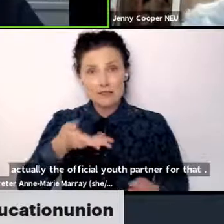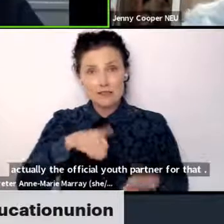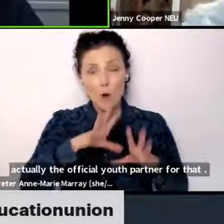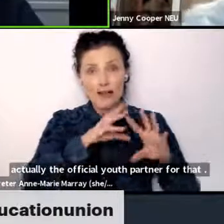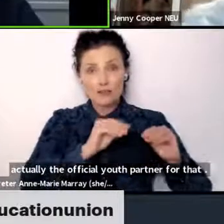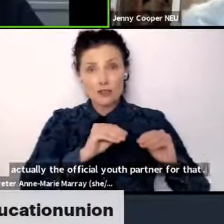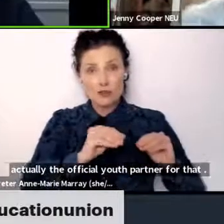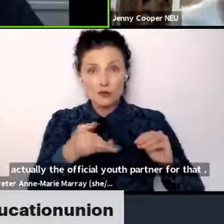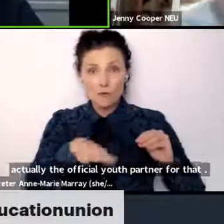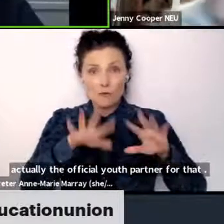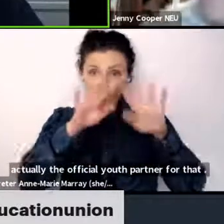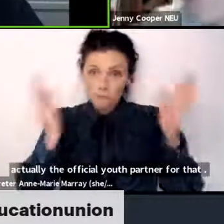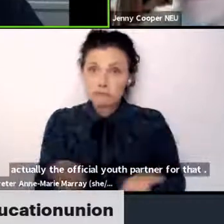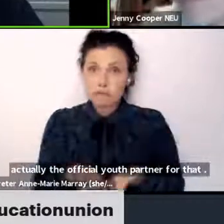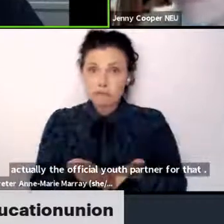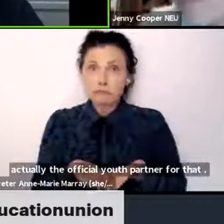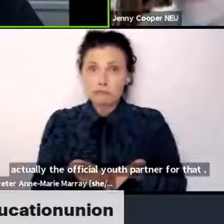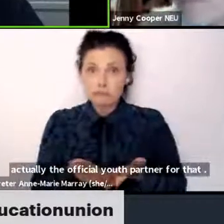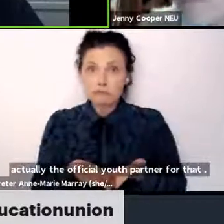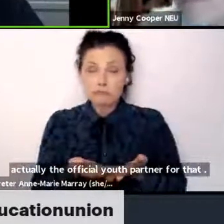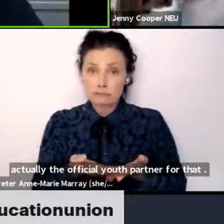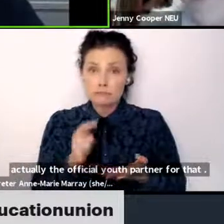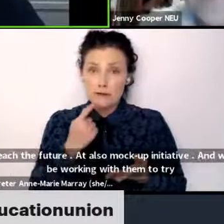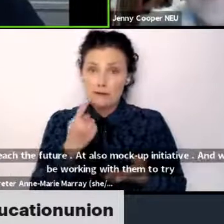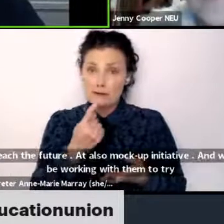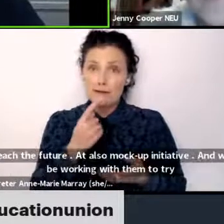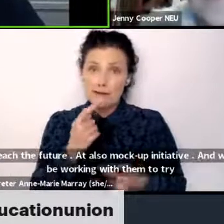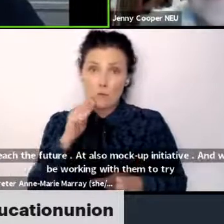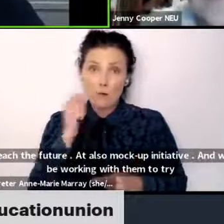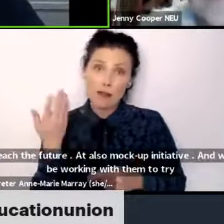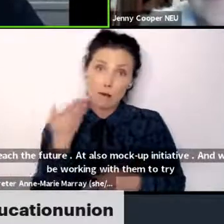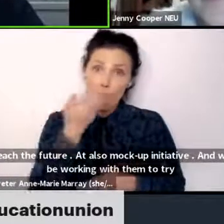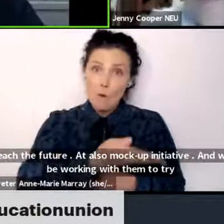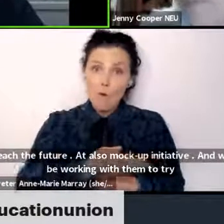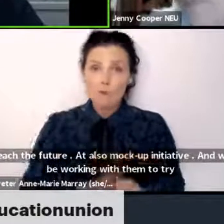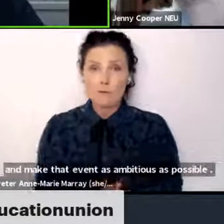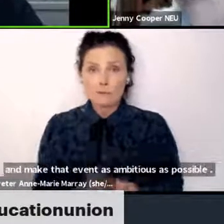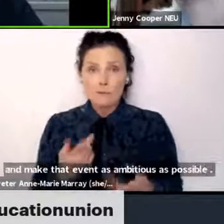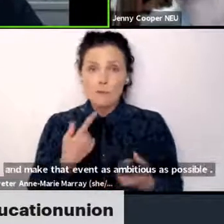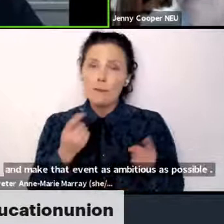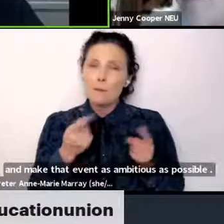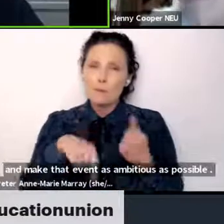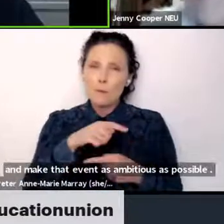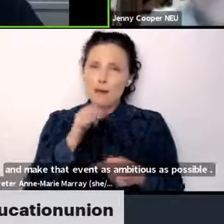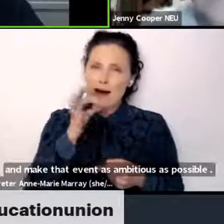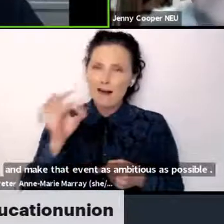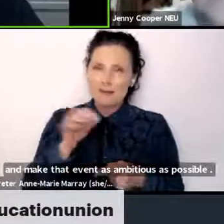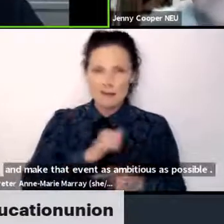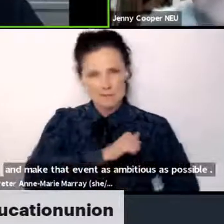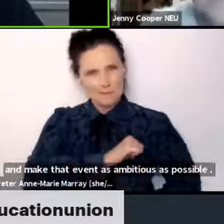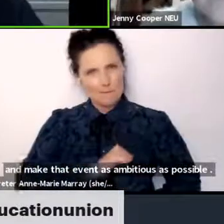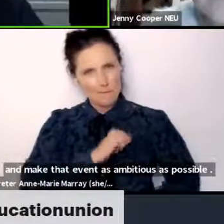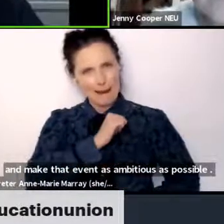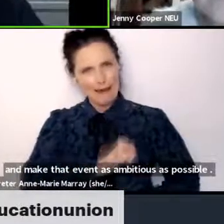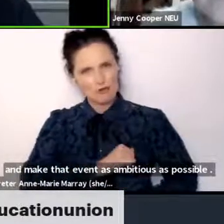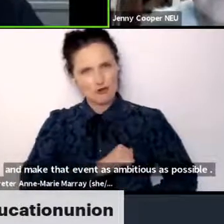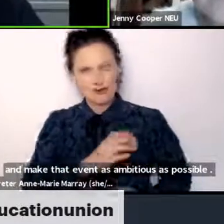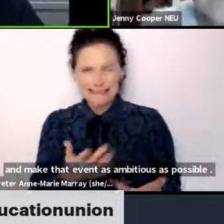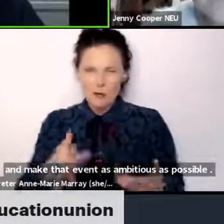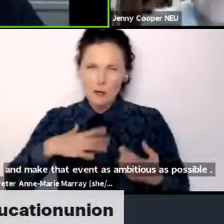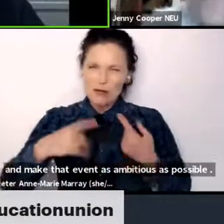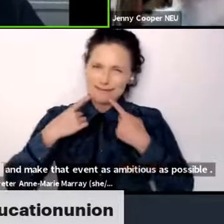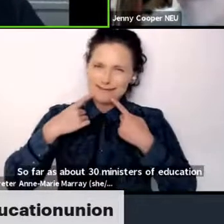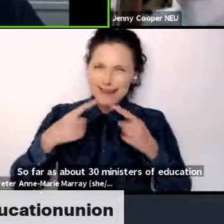participate. And each of them has been asked to make a pledge. We would much rather it had to be a declaration where we can set out